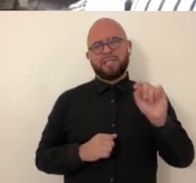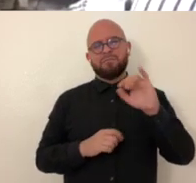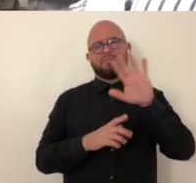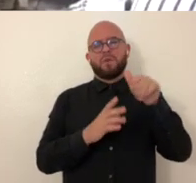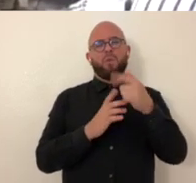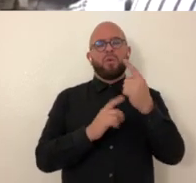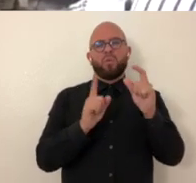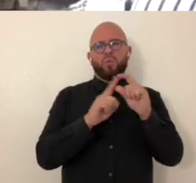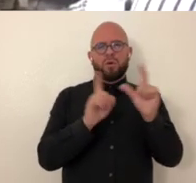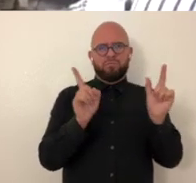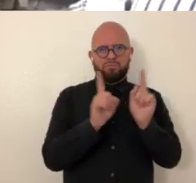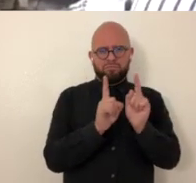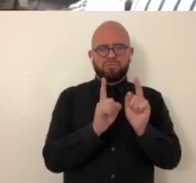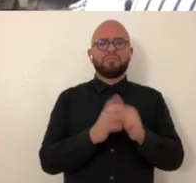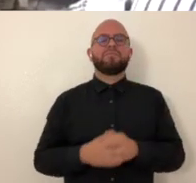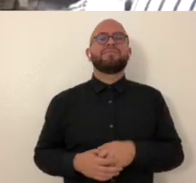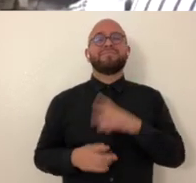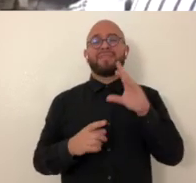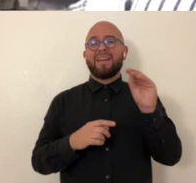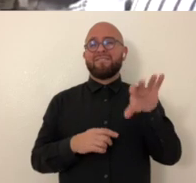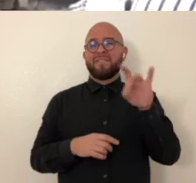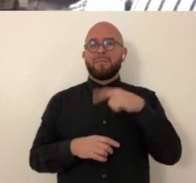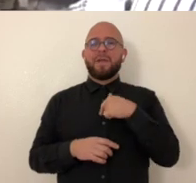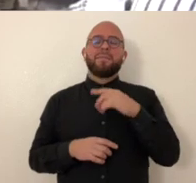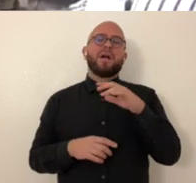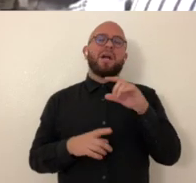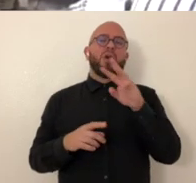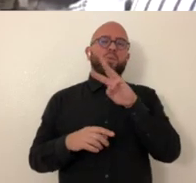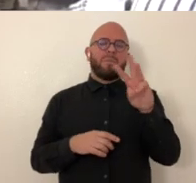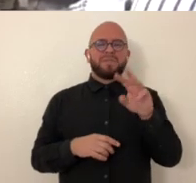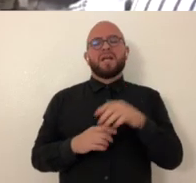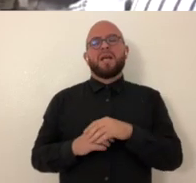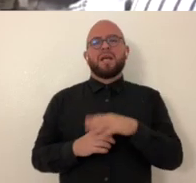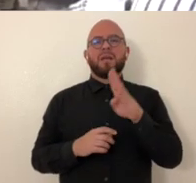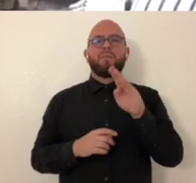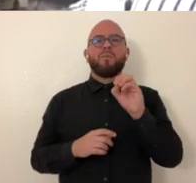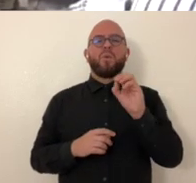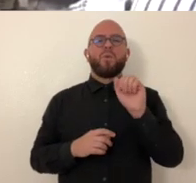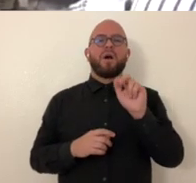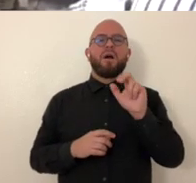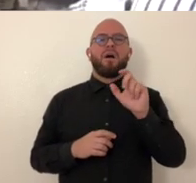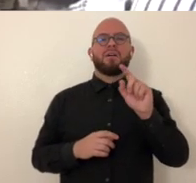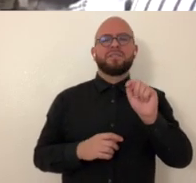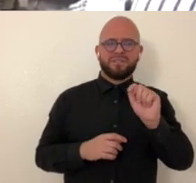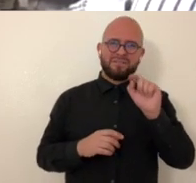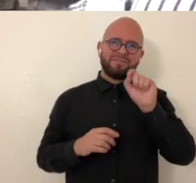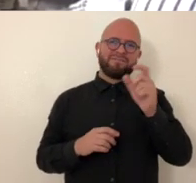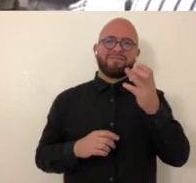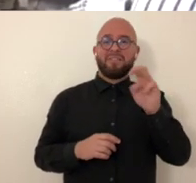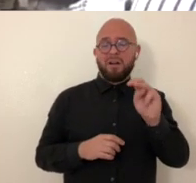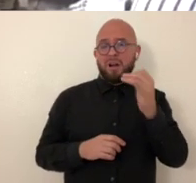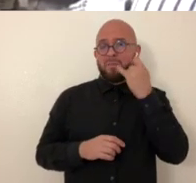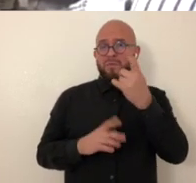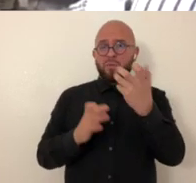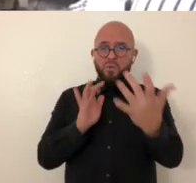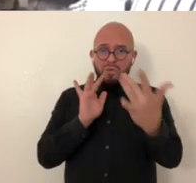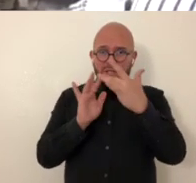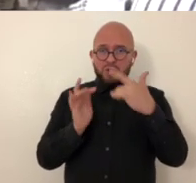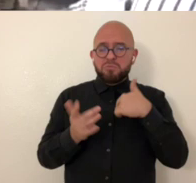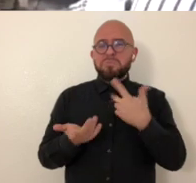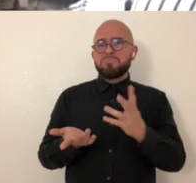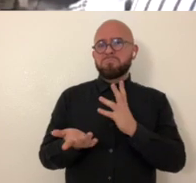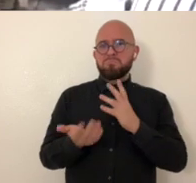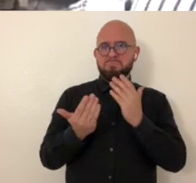-c-a-a-u-s-t um and you can also find me uh on my website bocaaust.com